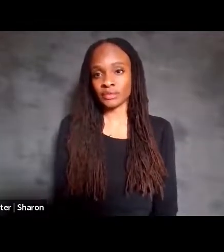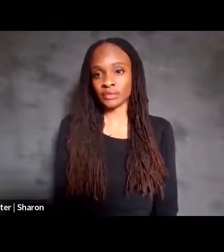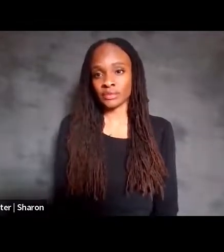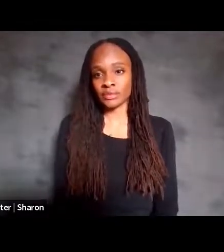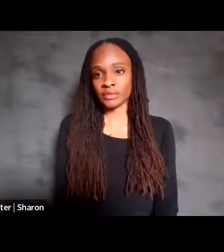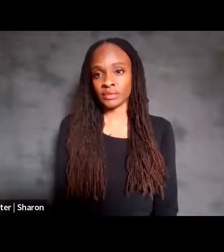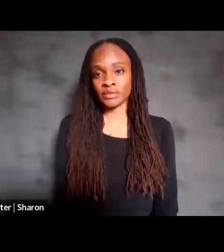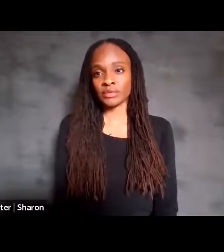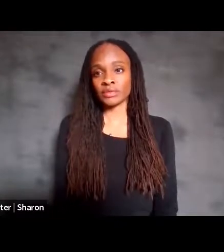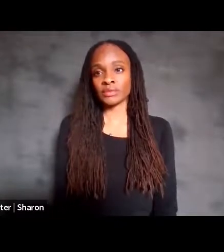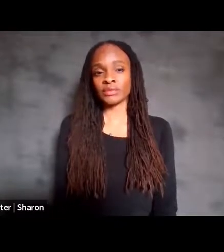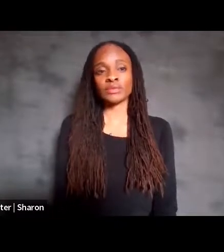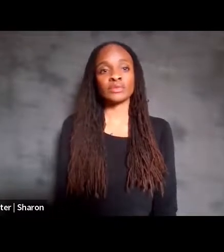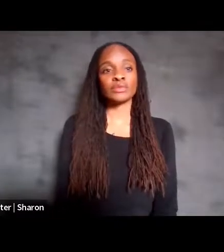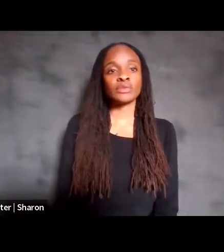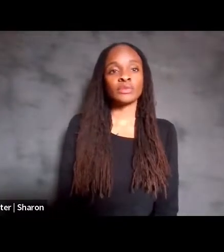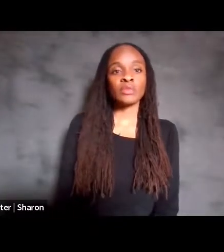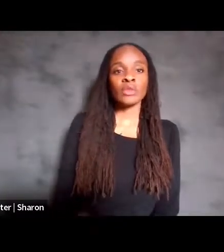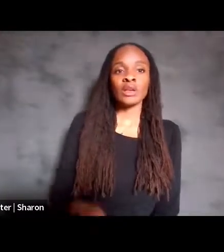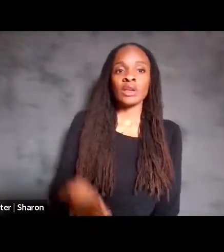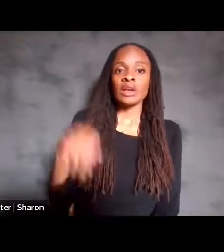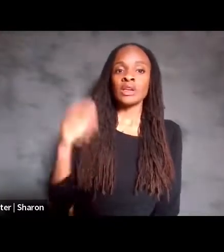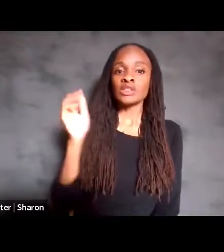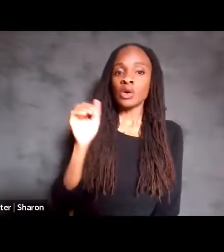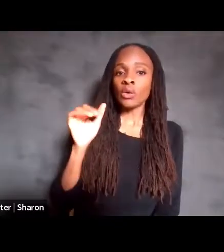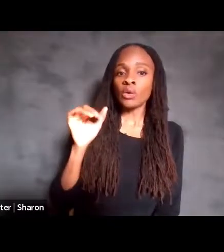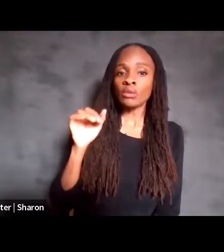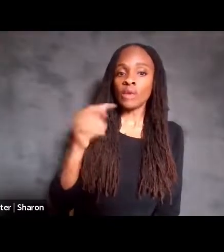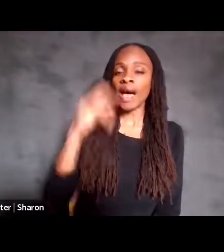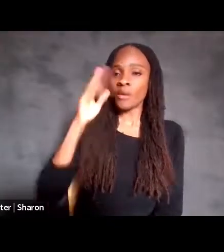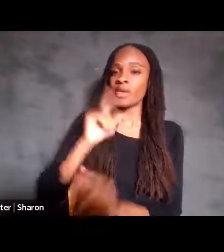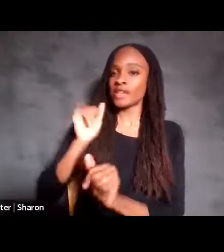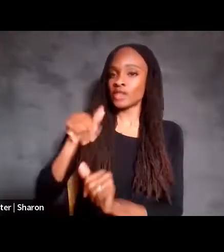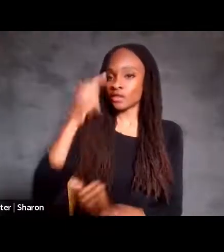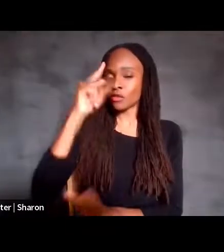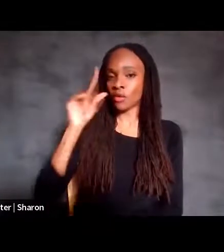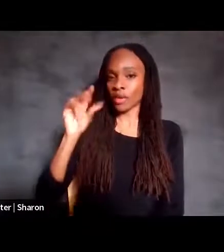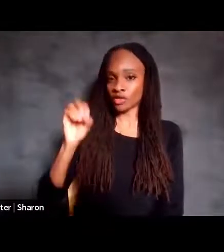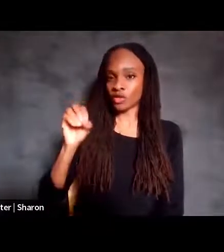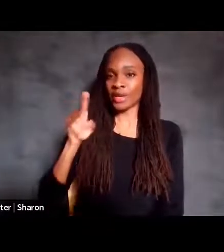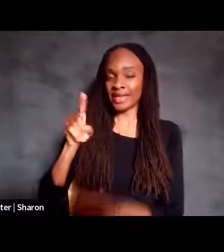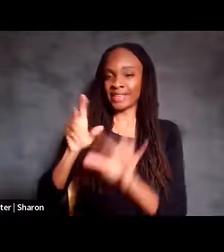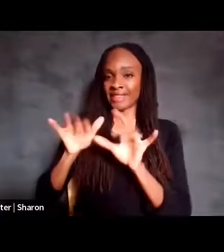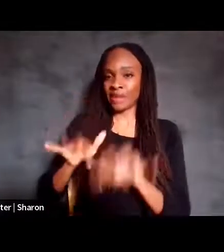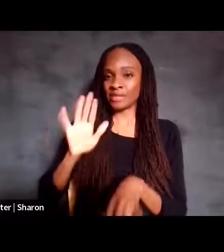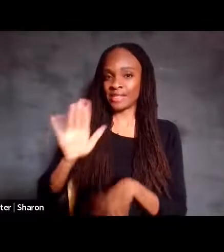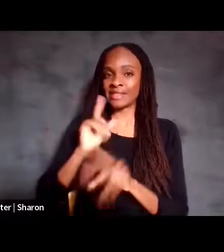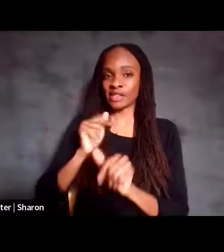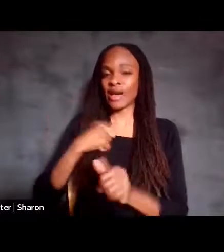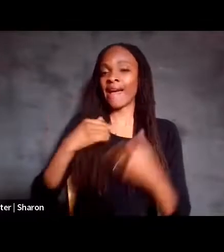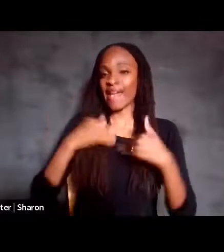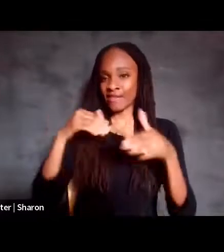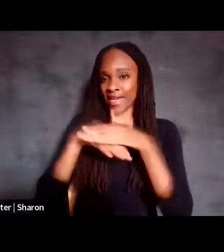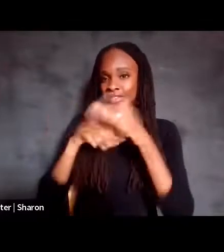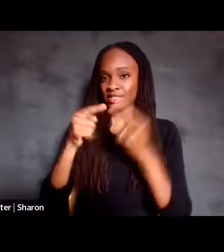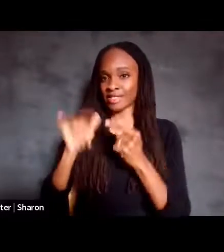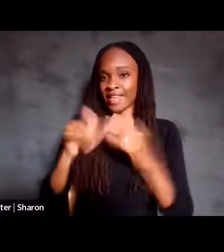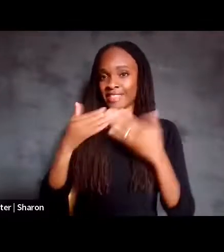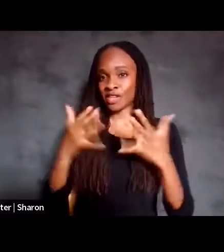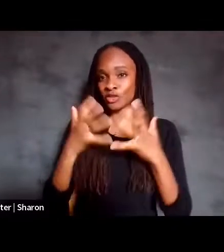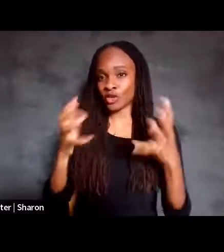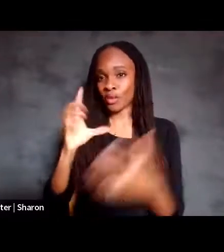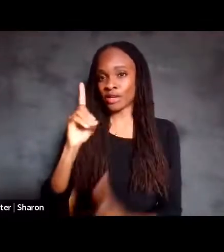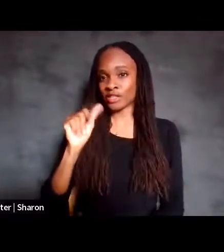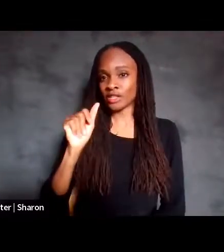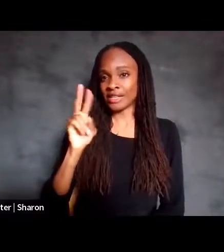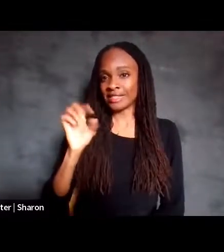So I'll answer for Pancho. Pancho has typed out an answer for this, which I have access to. So thank you so much, Damon, for